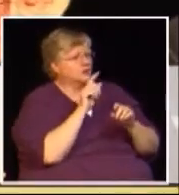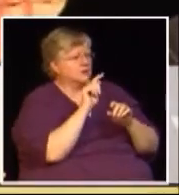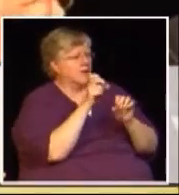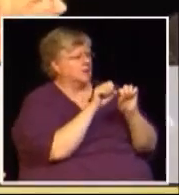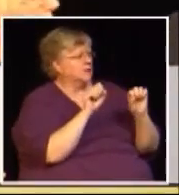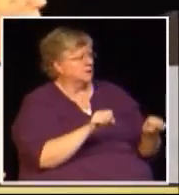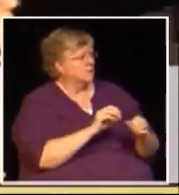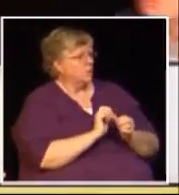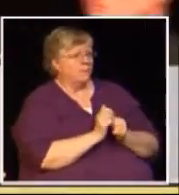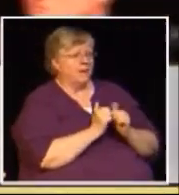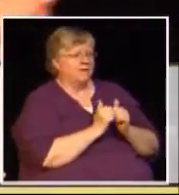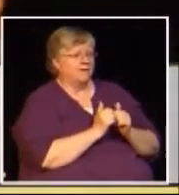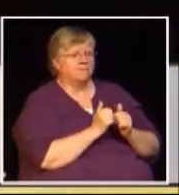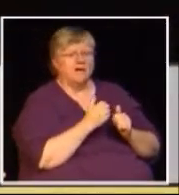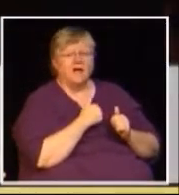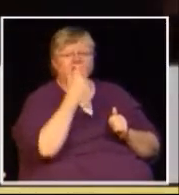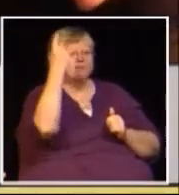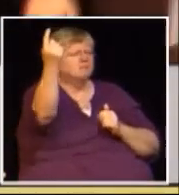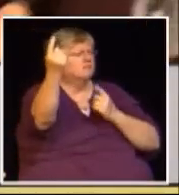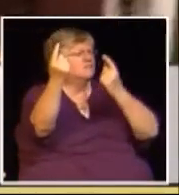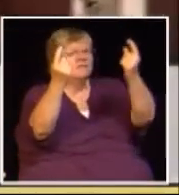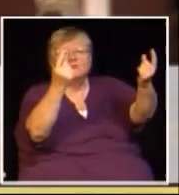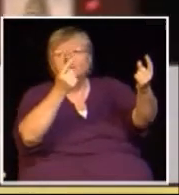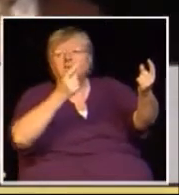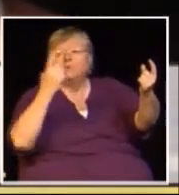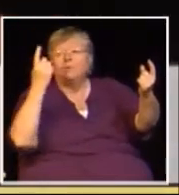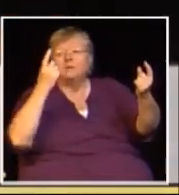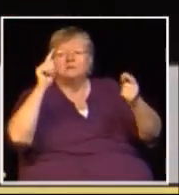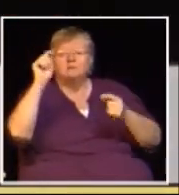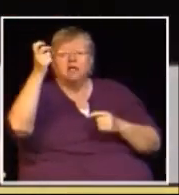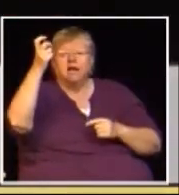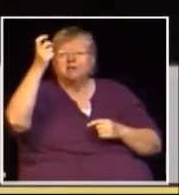I have a question at the back here on run UBC